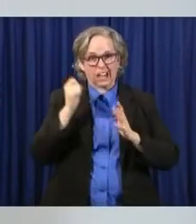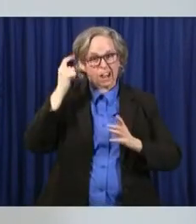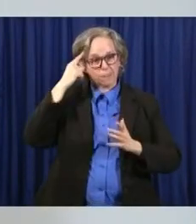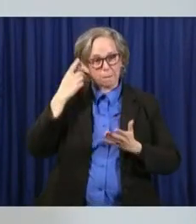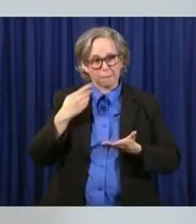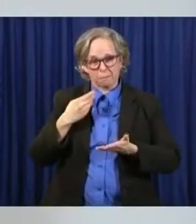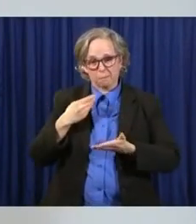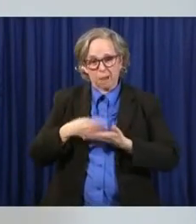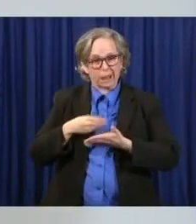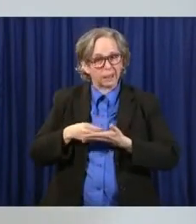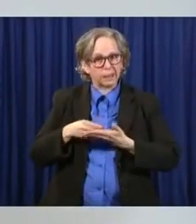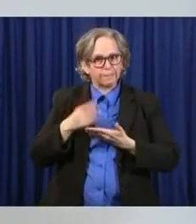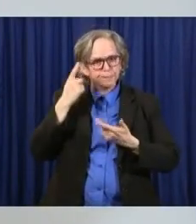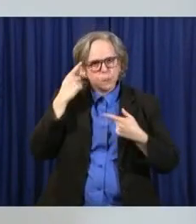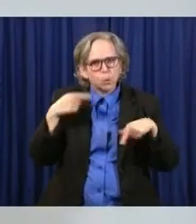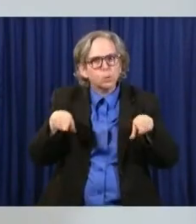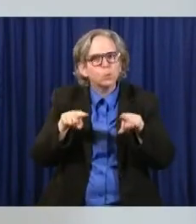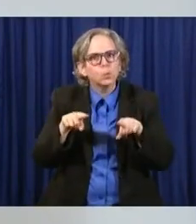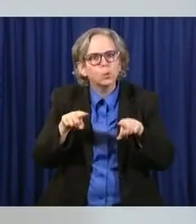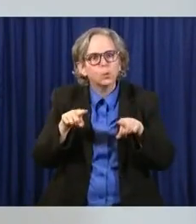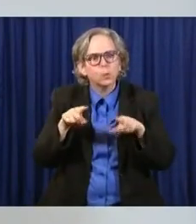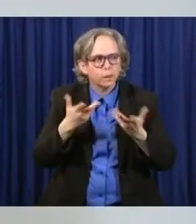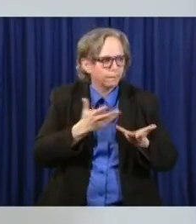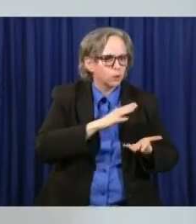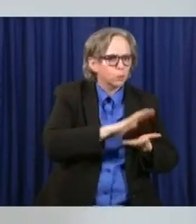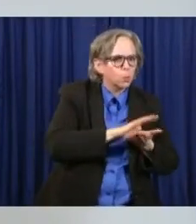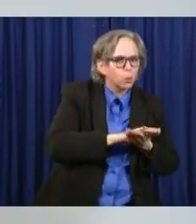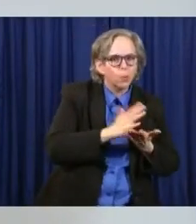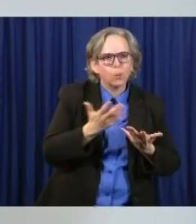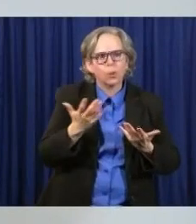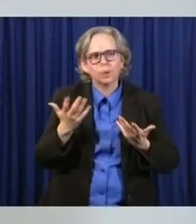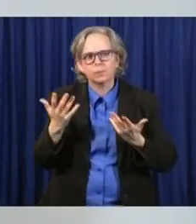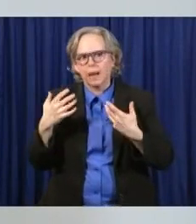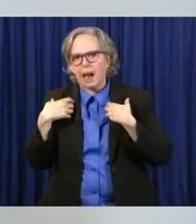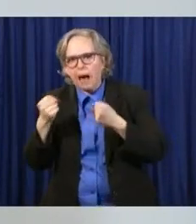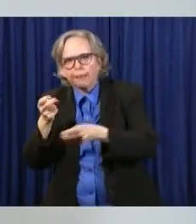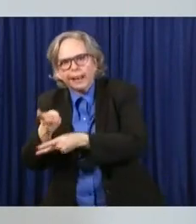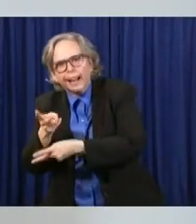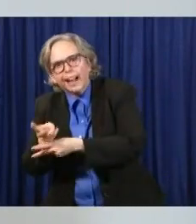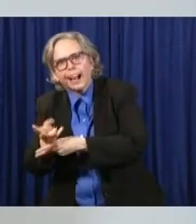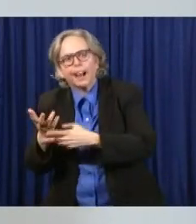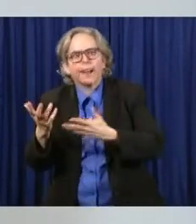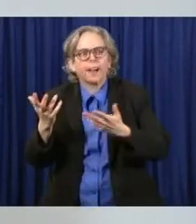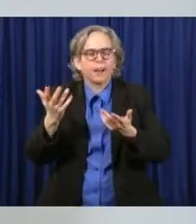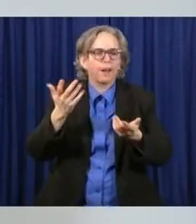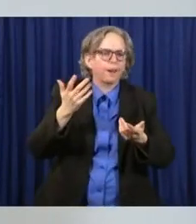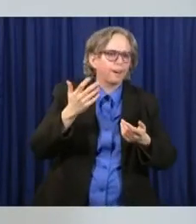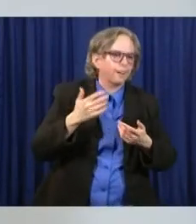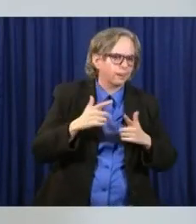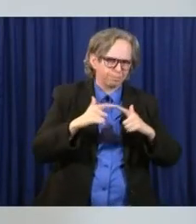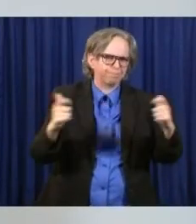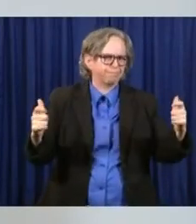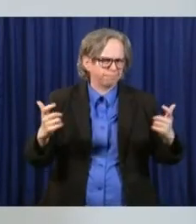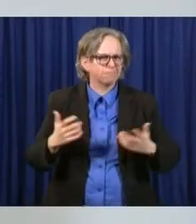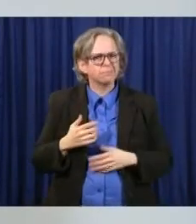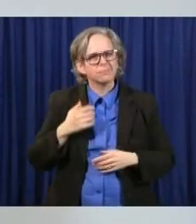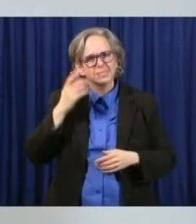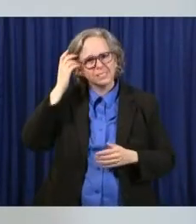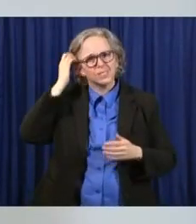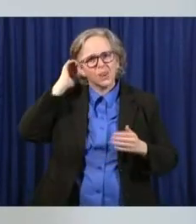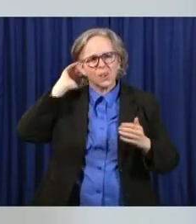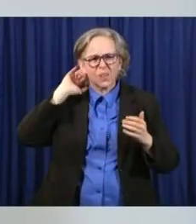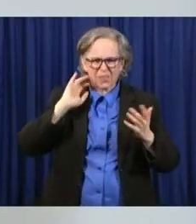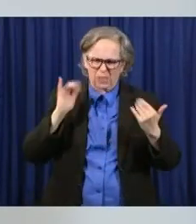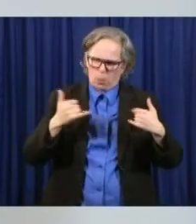of state government. It goes to schools. It goes to health care providers, and I'm going to touch on that in just a minute, but we have to plan